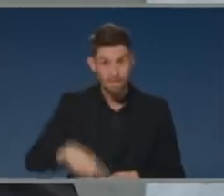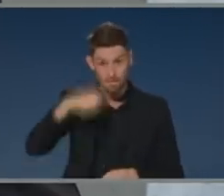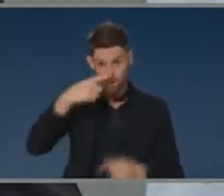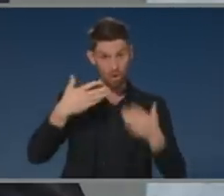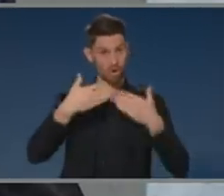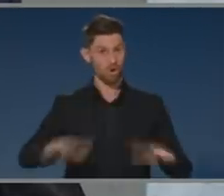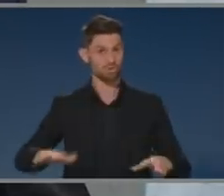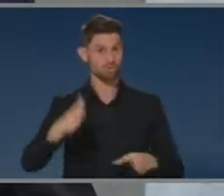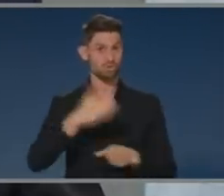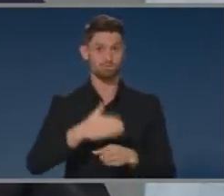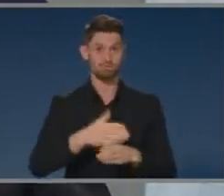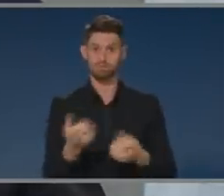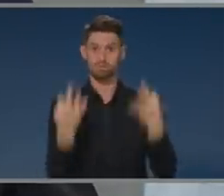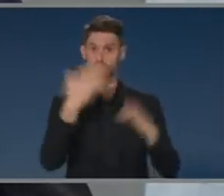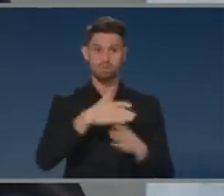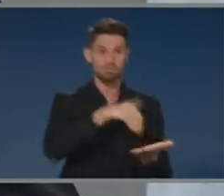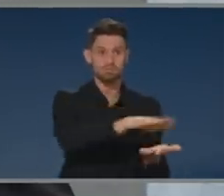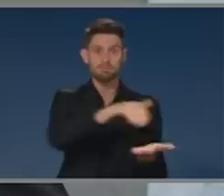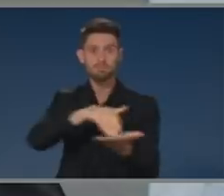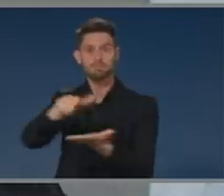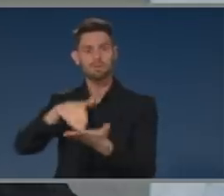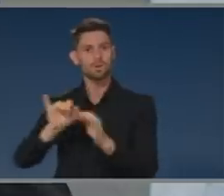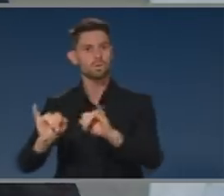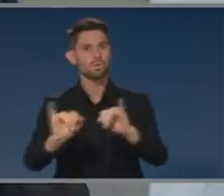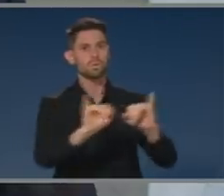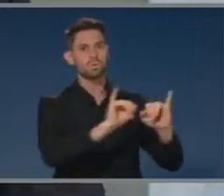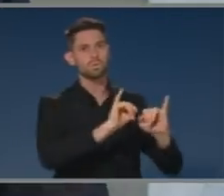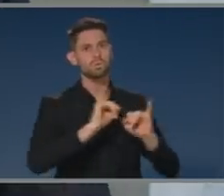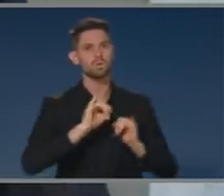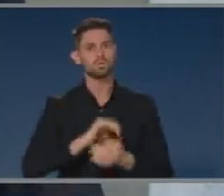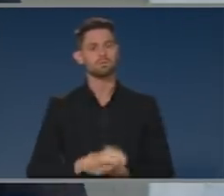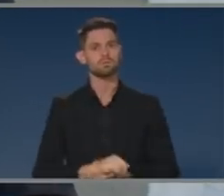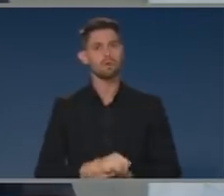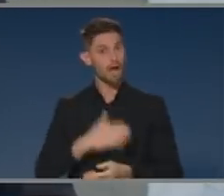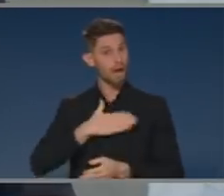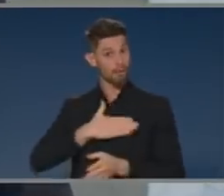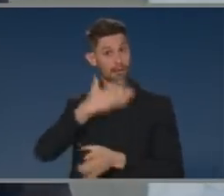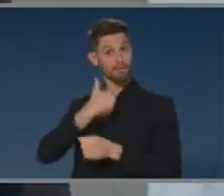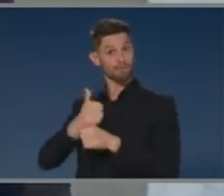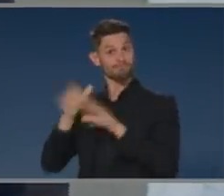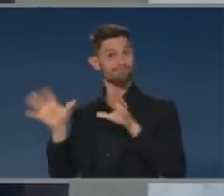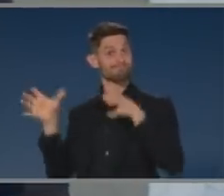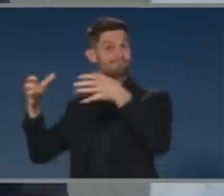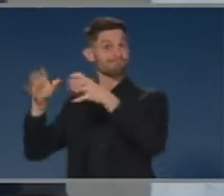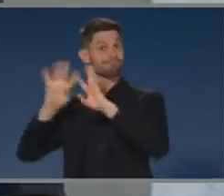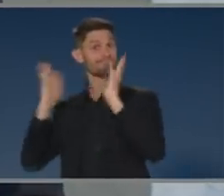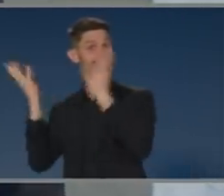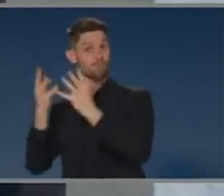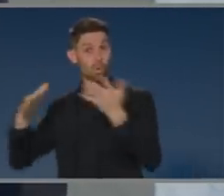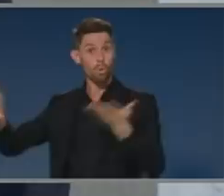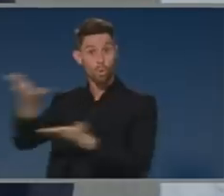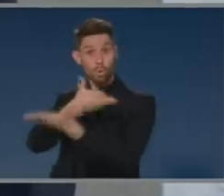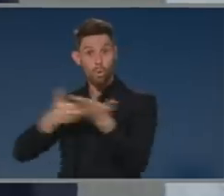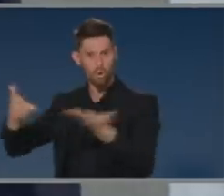And it has been a National Cabinet that has been very aware of these impacts.